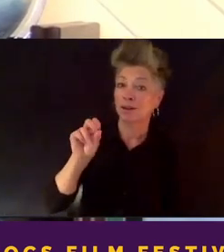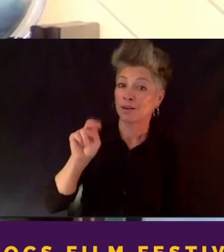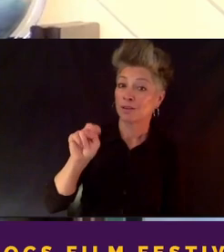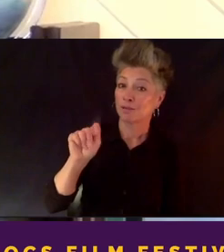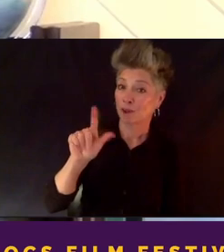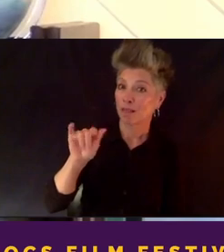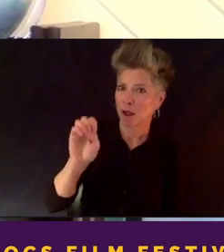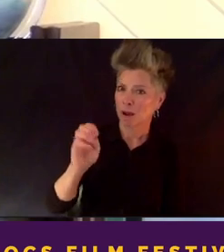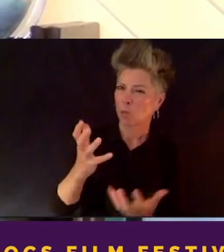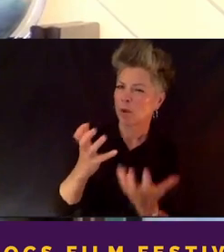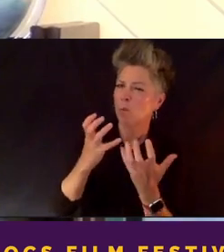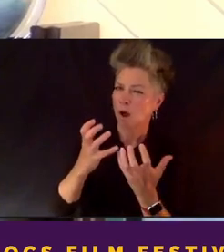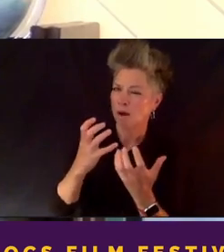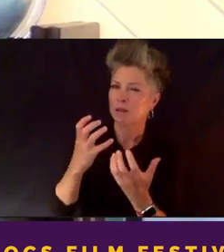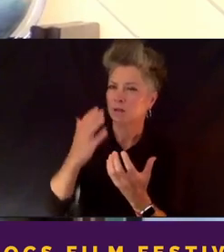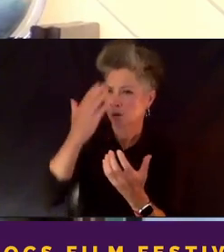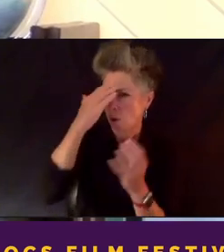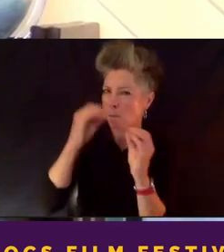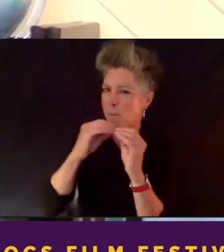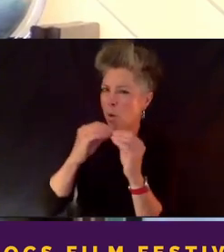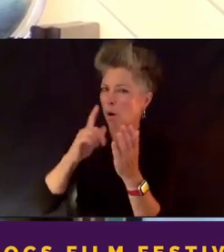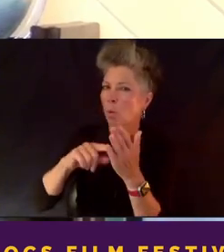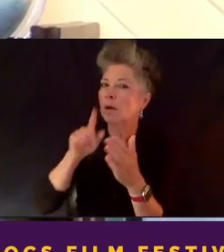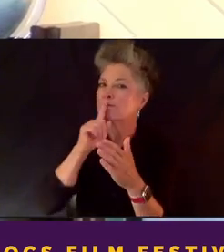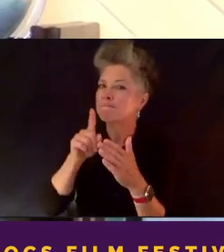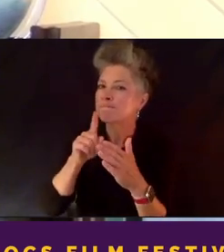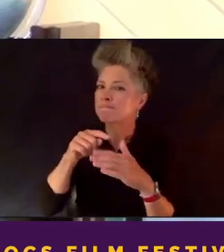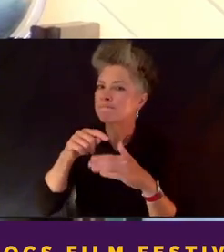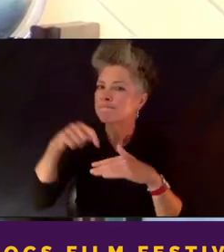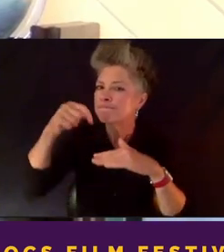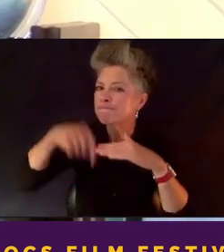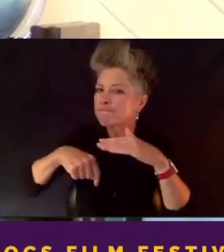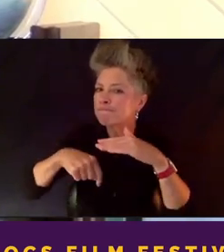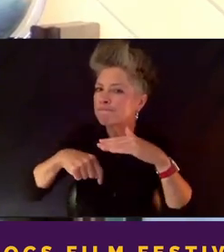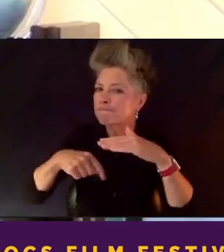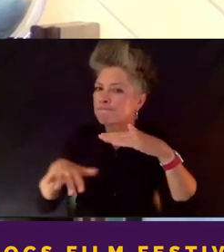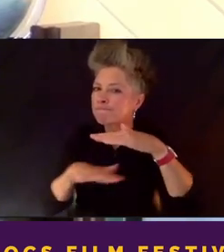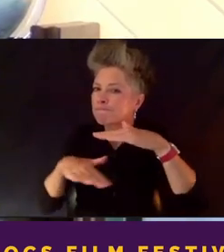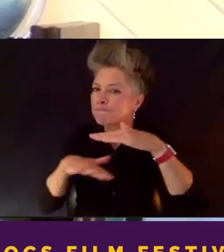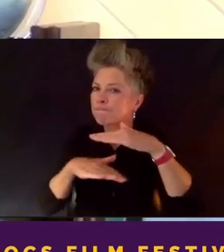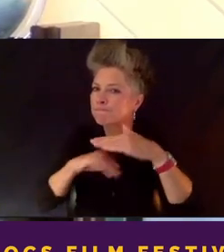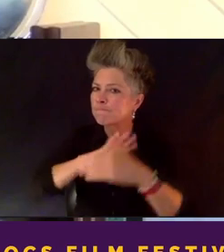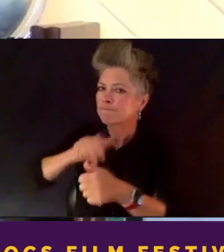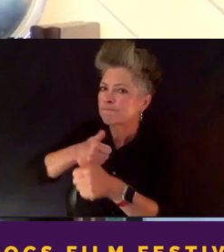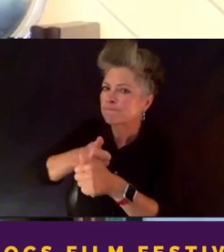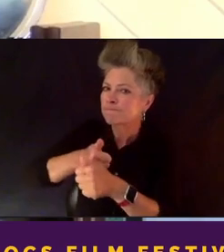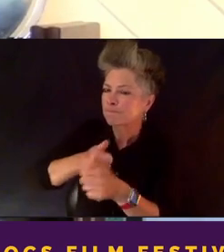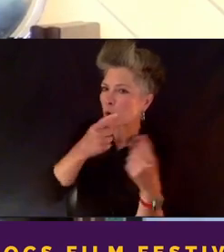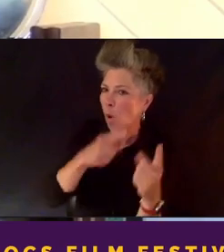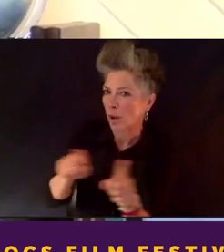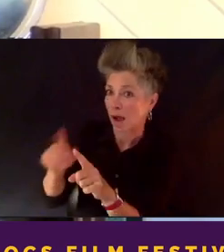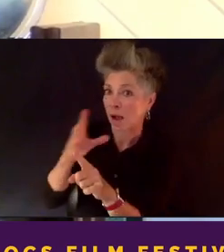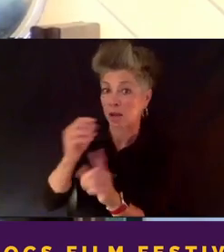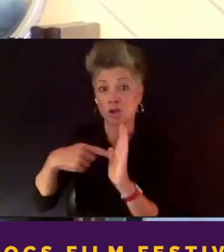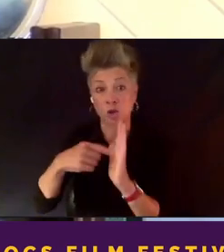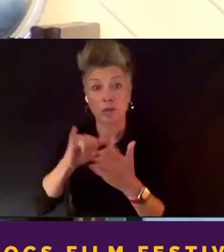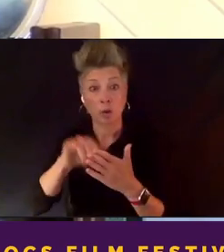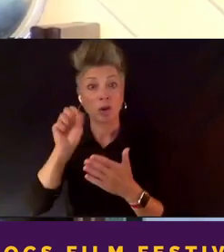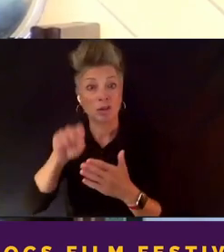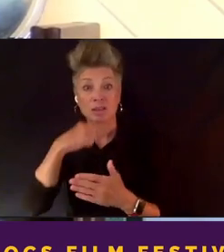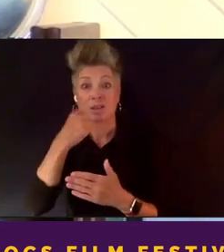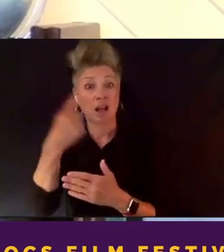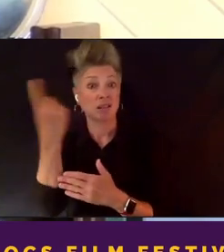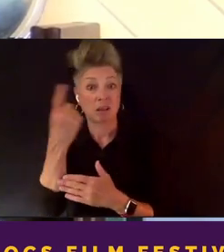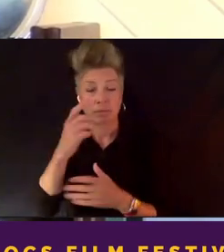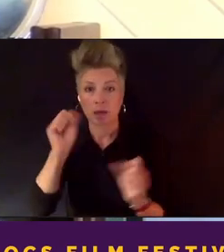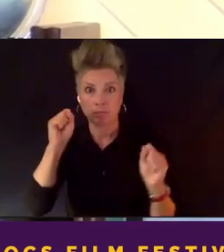knew or thought they knew. Right. And, you know, and show us that we could really tell something revelatory. You know, with enough